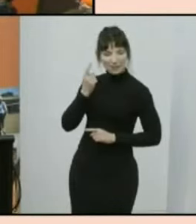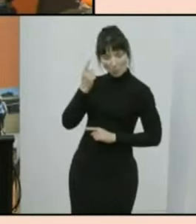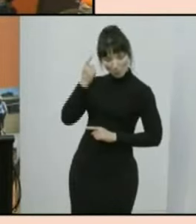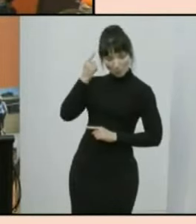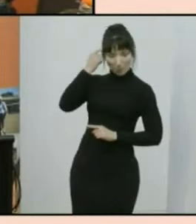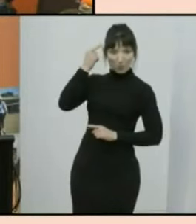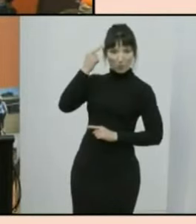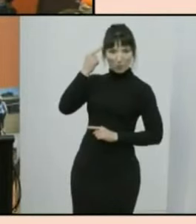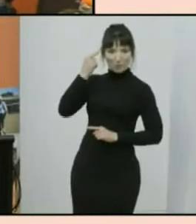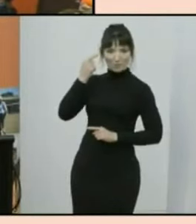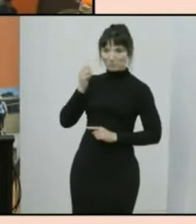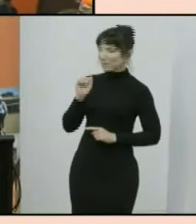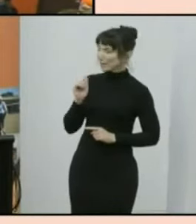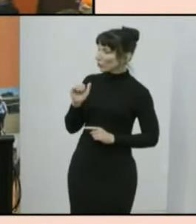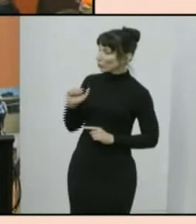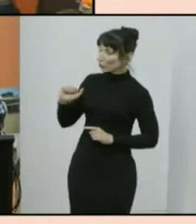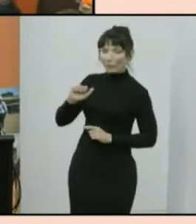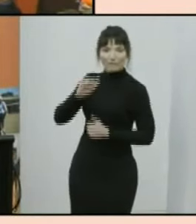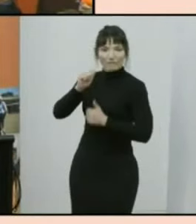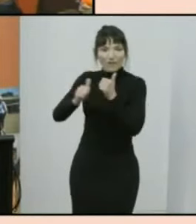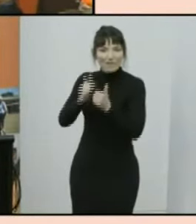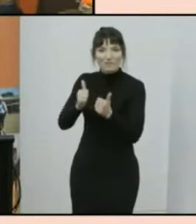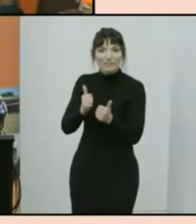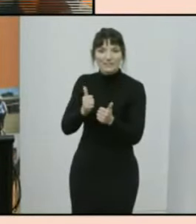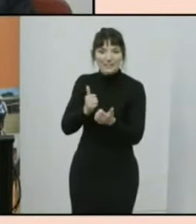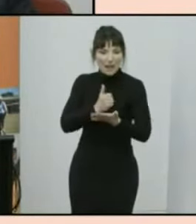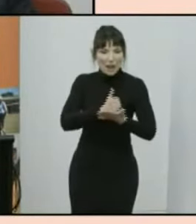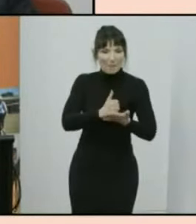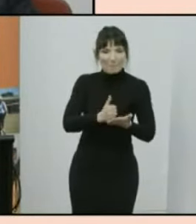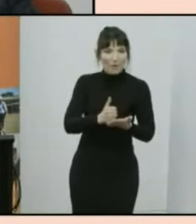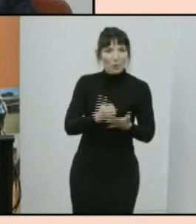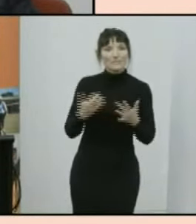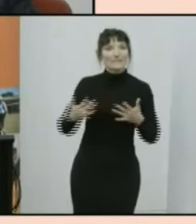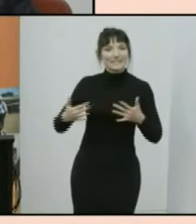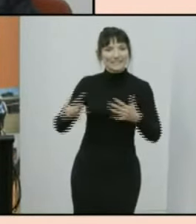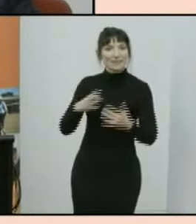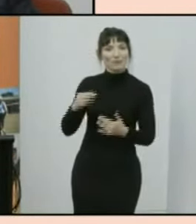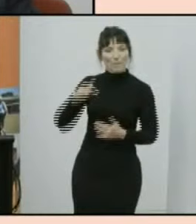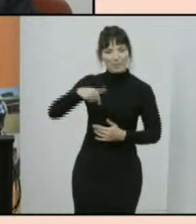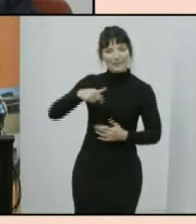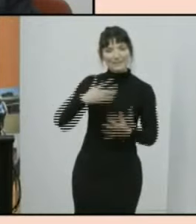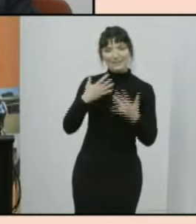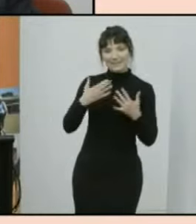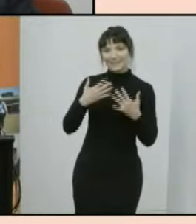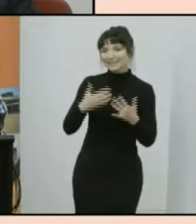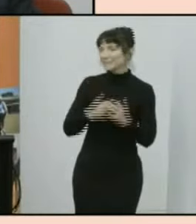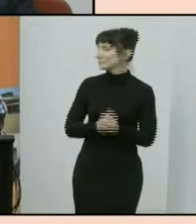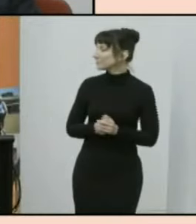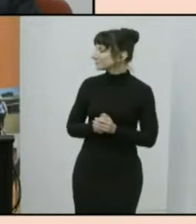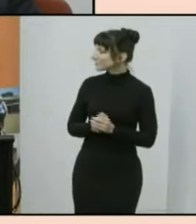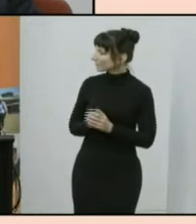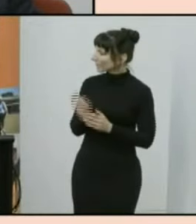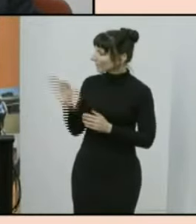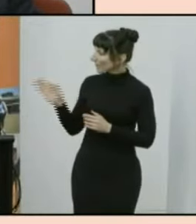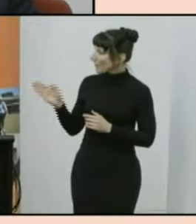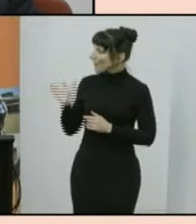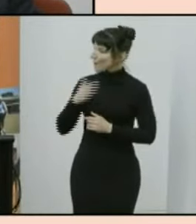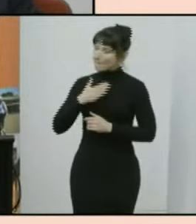that's uh your favorite statistic from the 2021 census well my my favorite